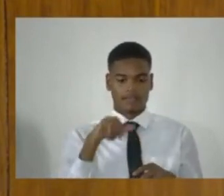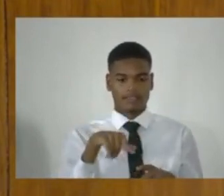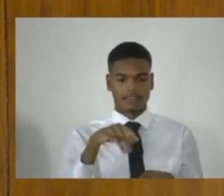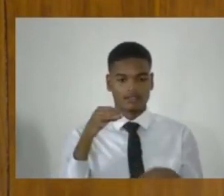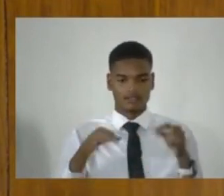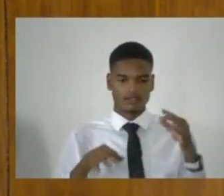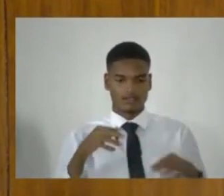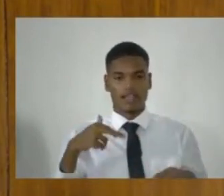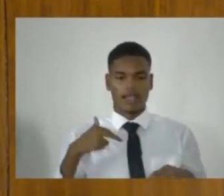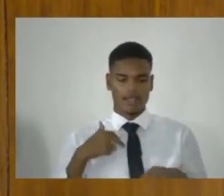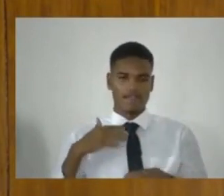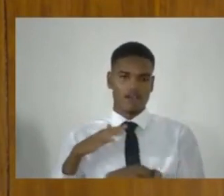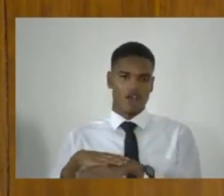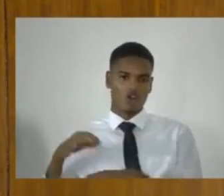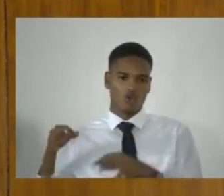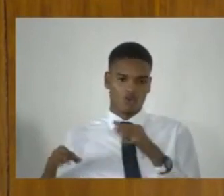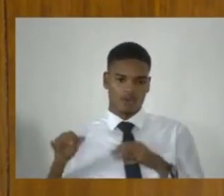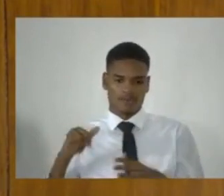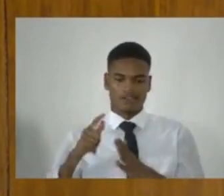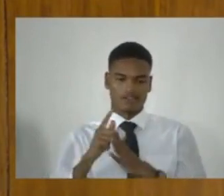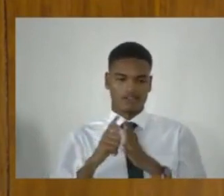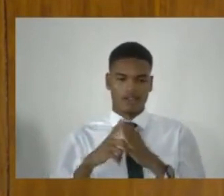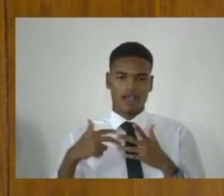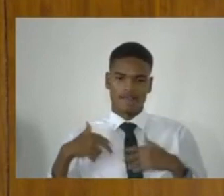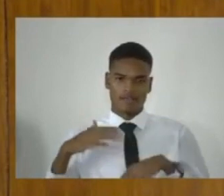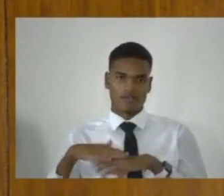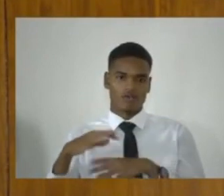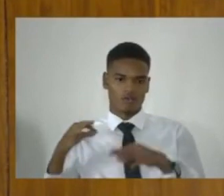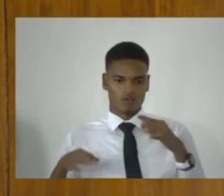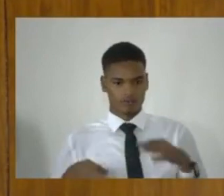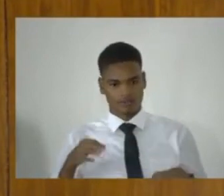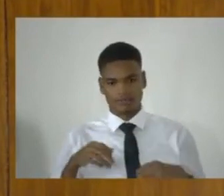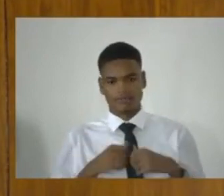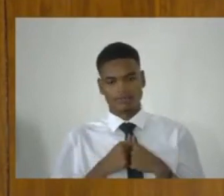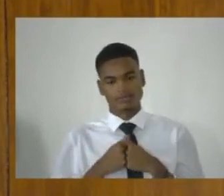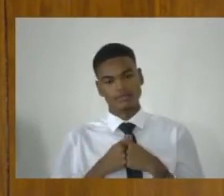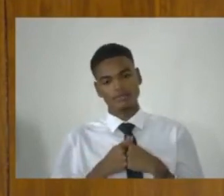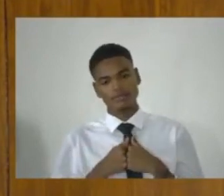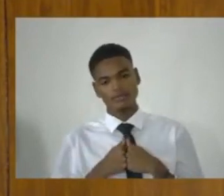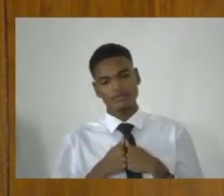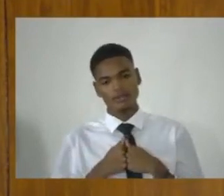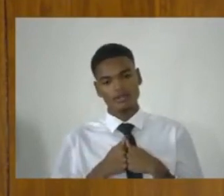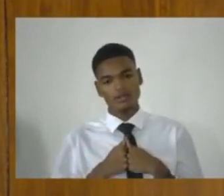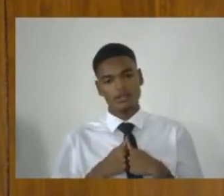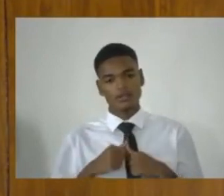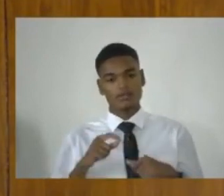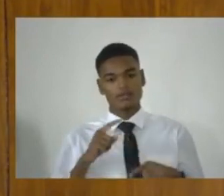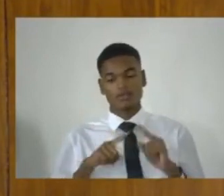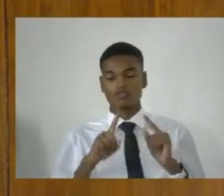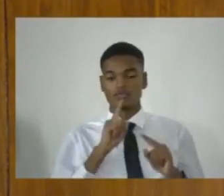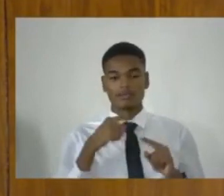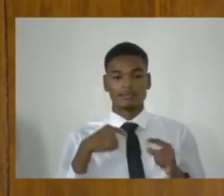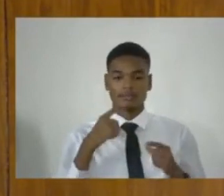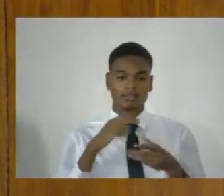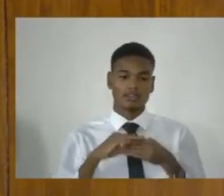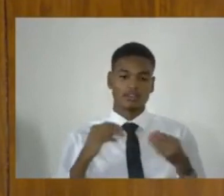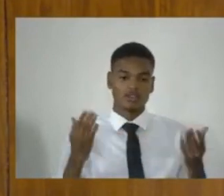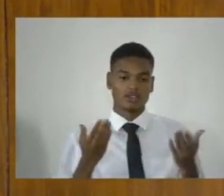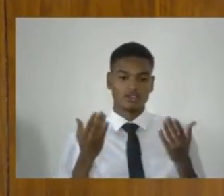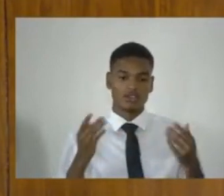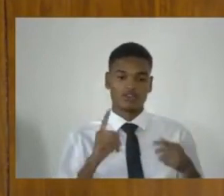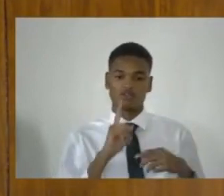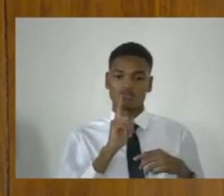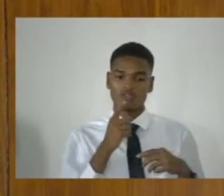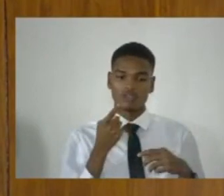And as I've said to you at the outset, what I'm saying here today is